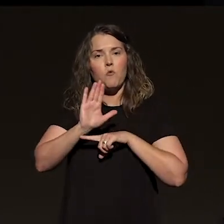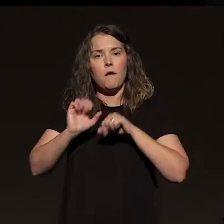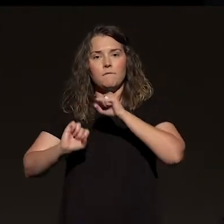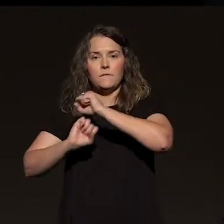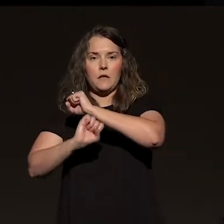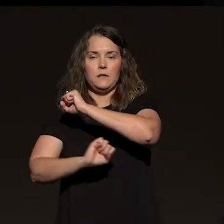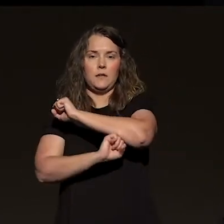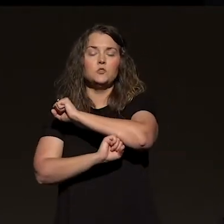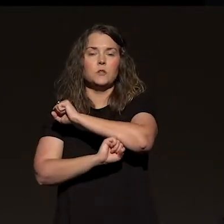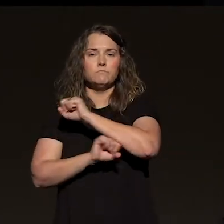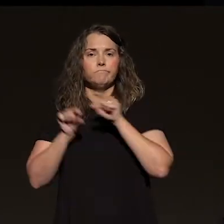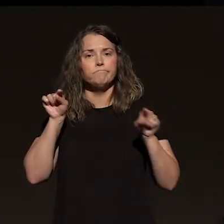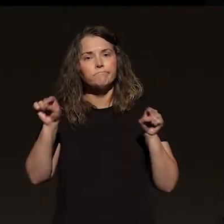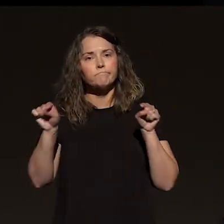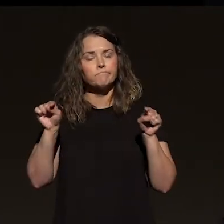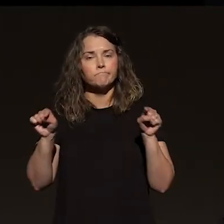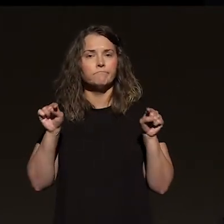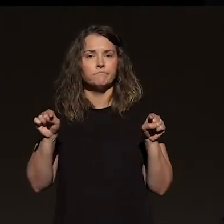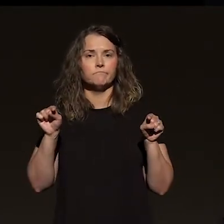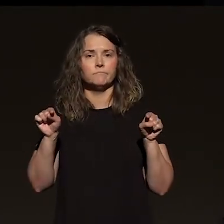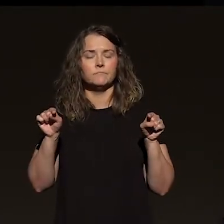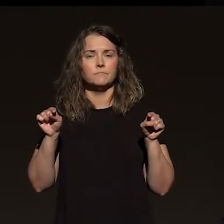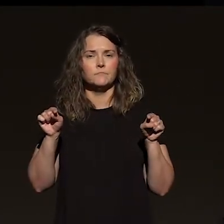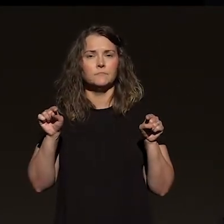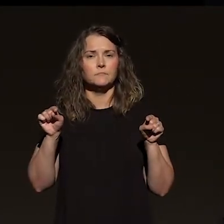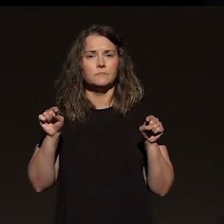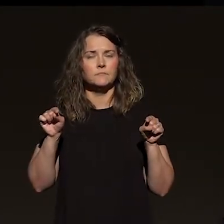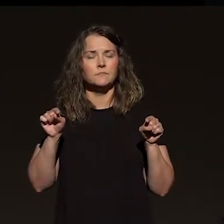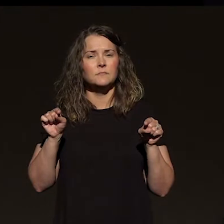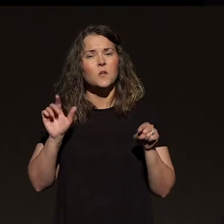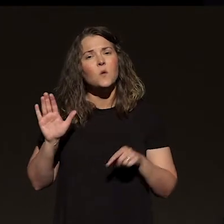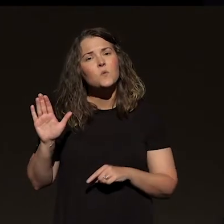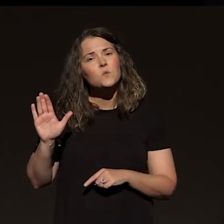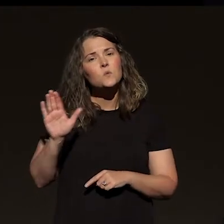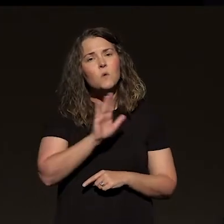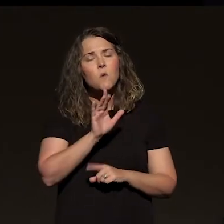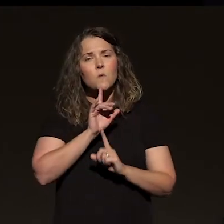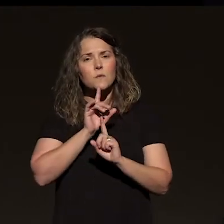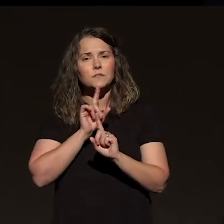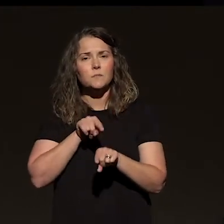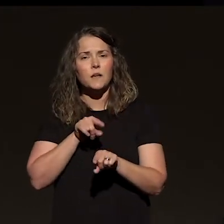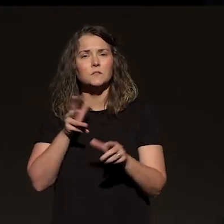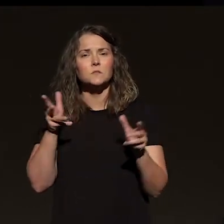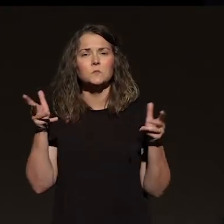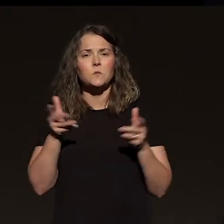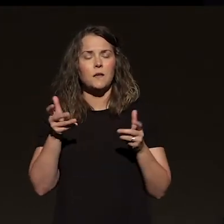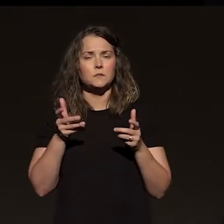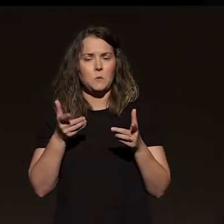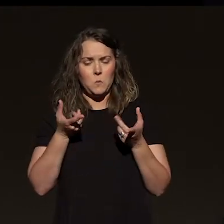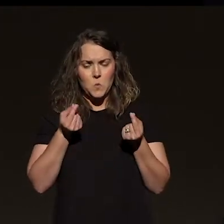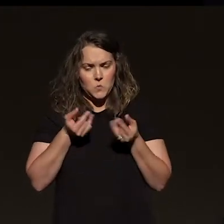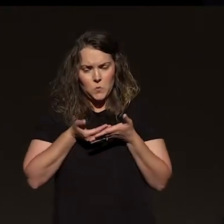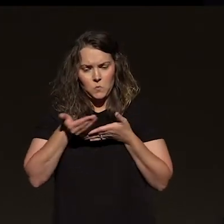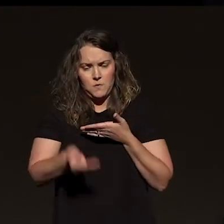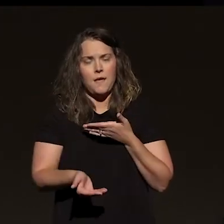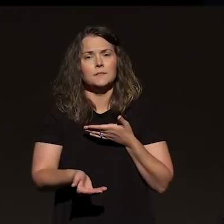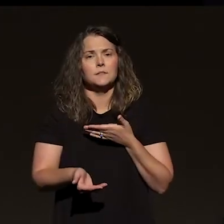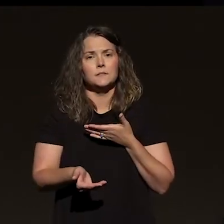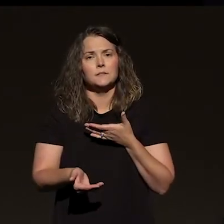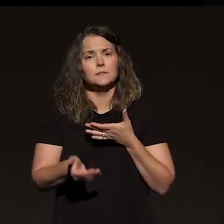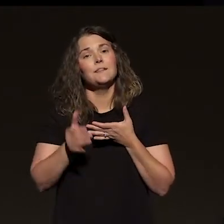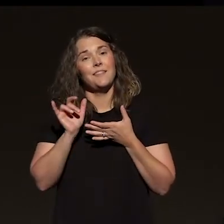conclusion of our worship today in this sermon, and that is your response. Now, what you do next matters.